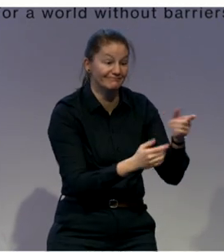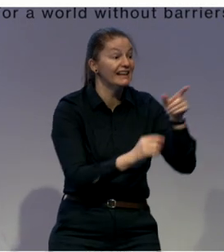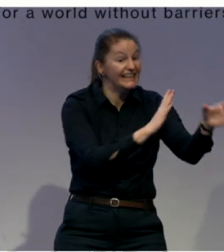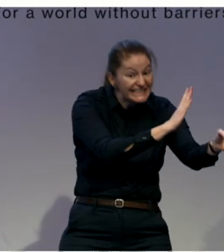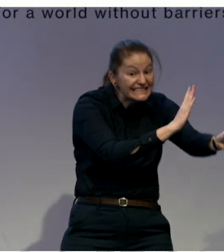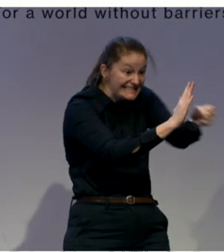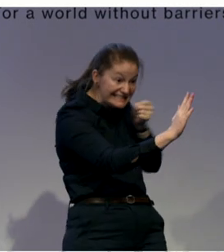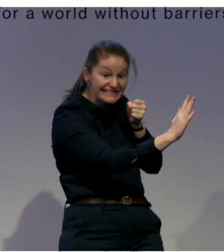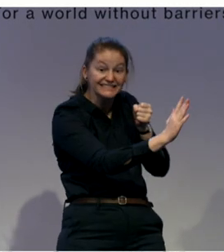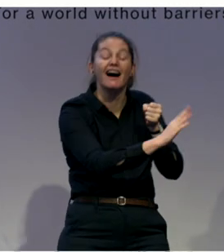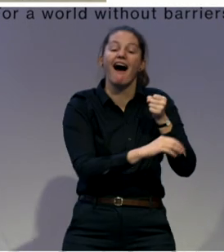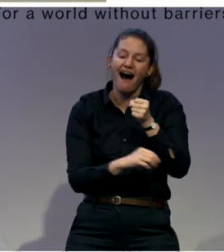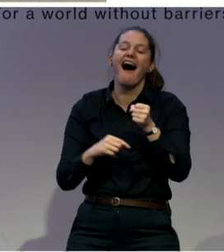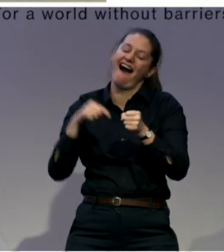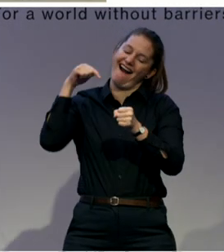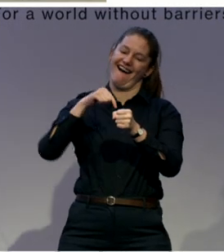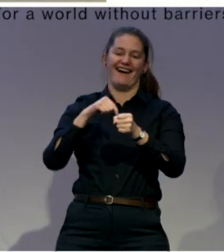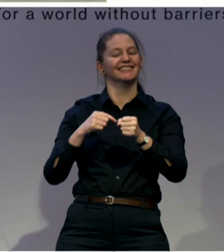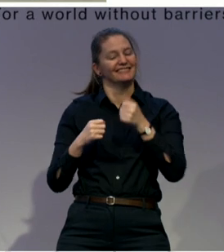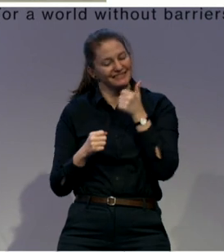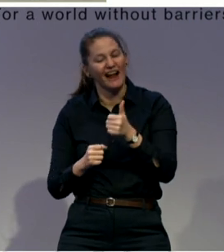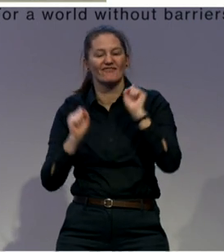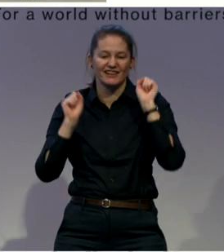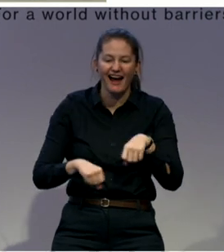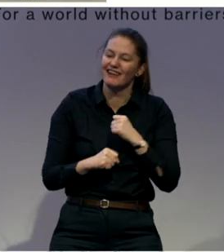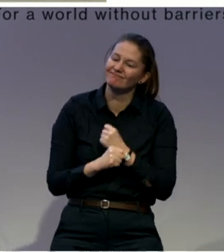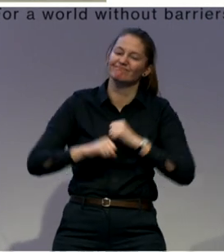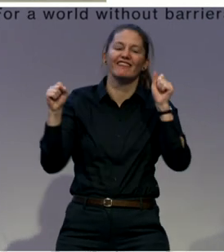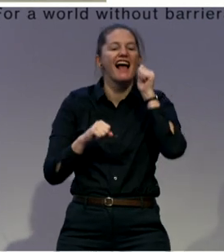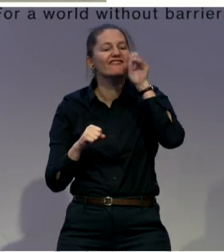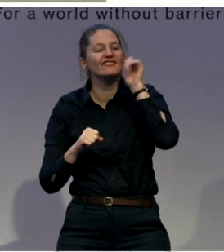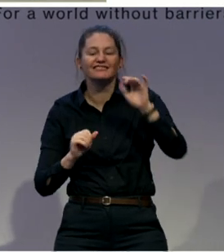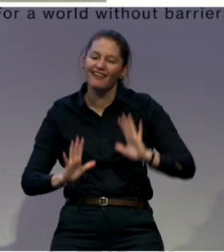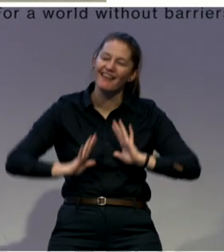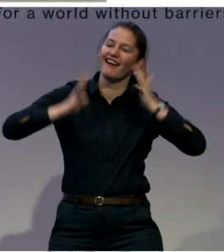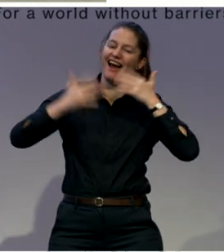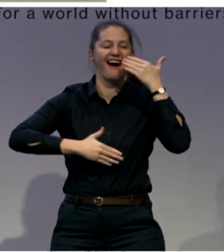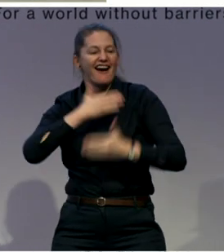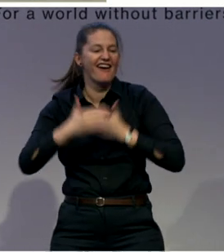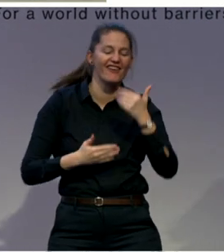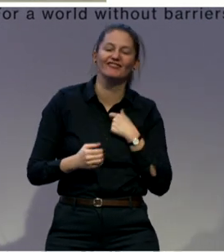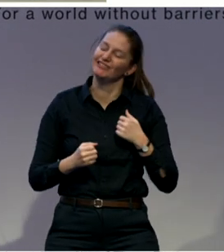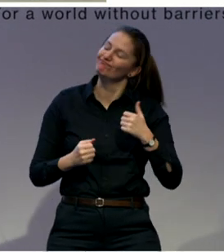make in our daily life. And it is often illustrated by,